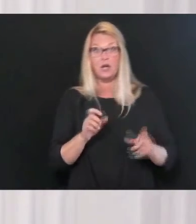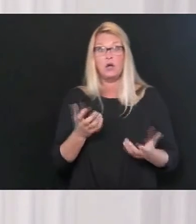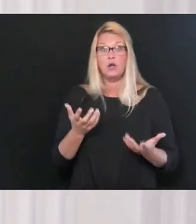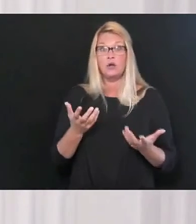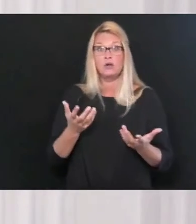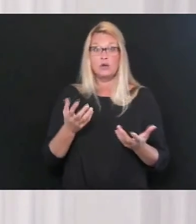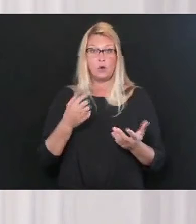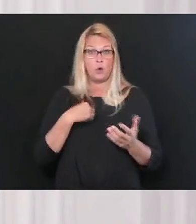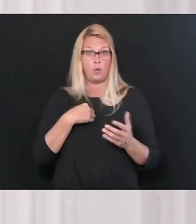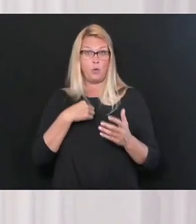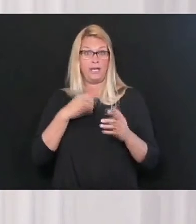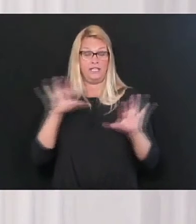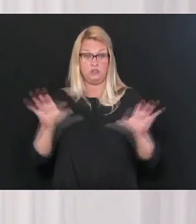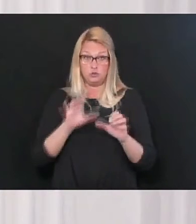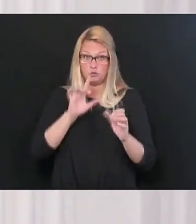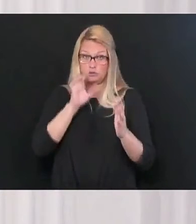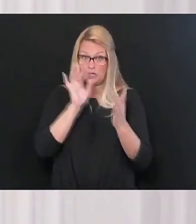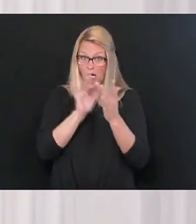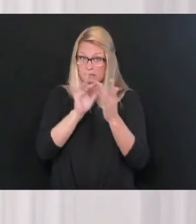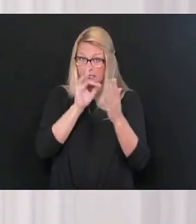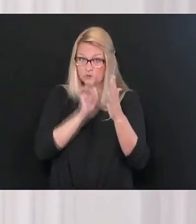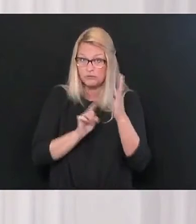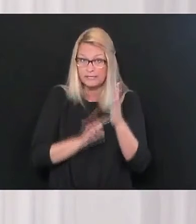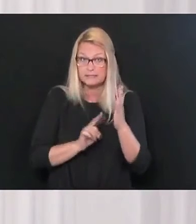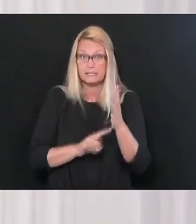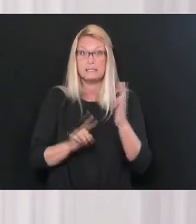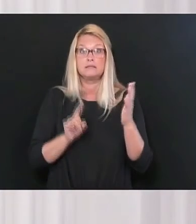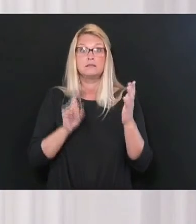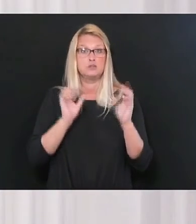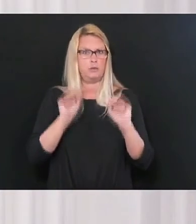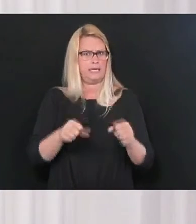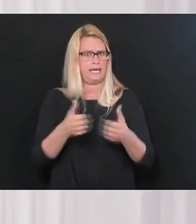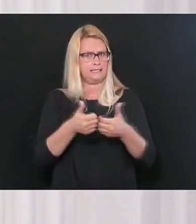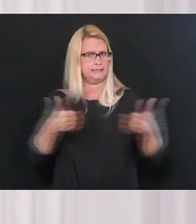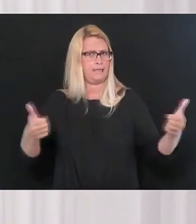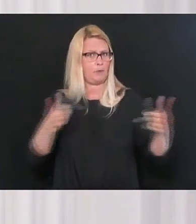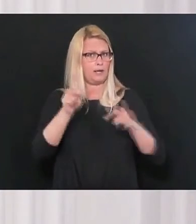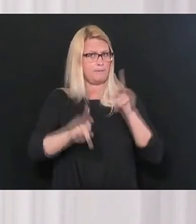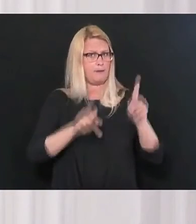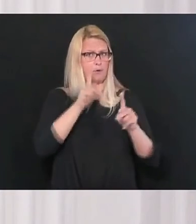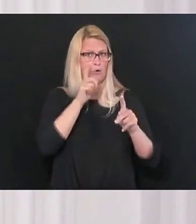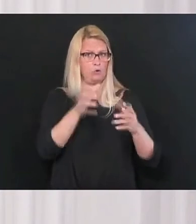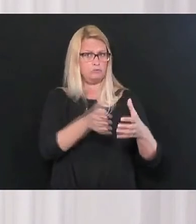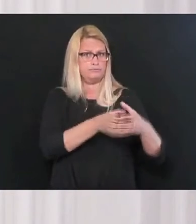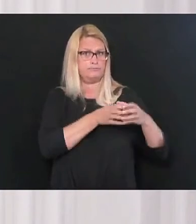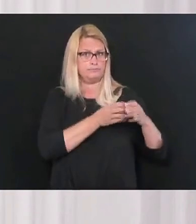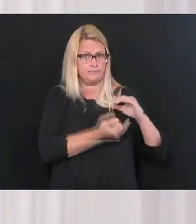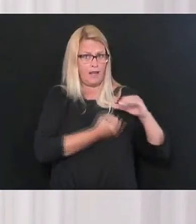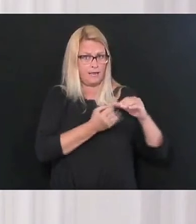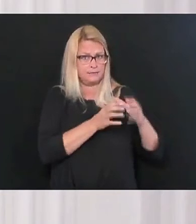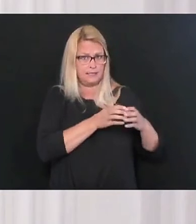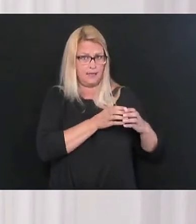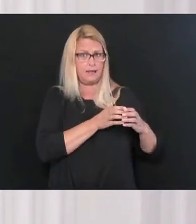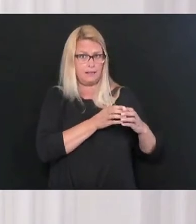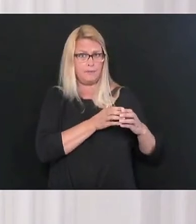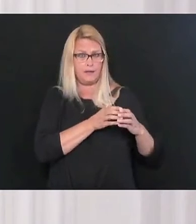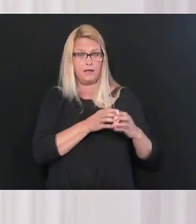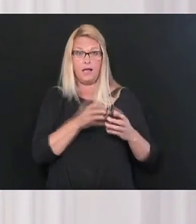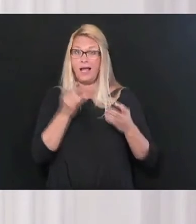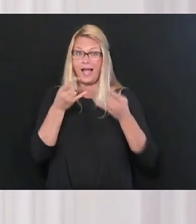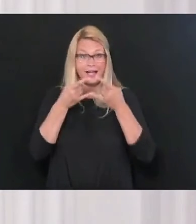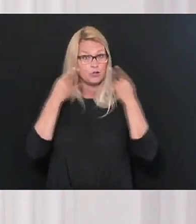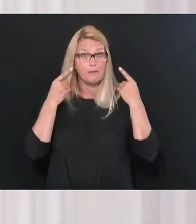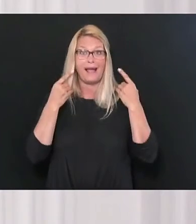contact tracing so that we separate the people who can infect others from, from the people that can't. And we wear masks,